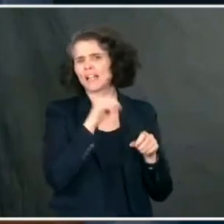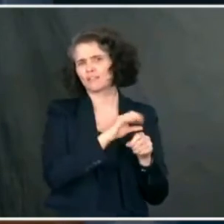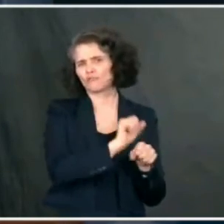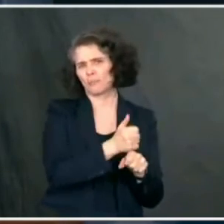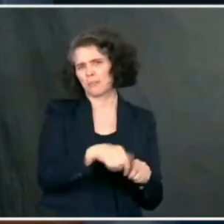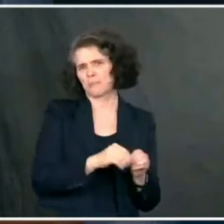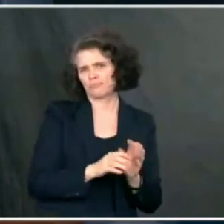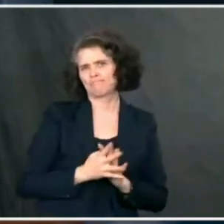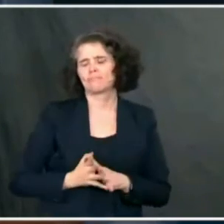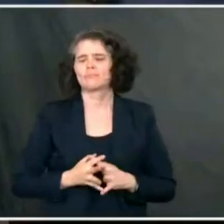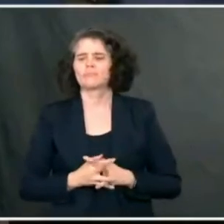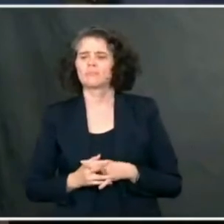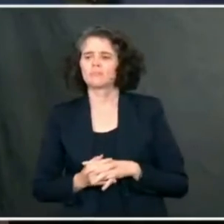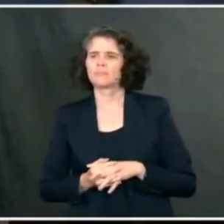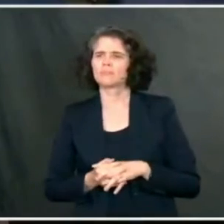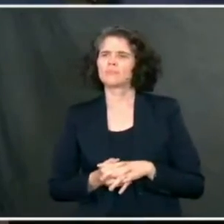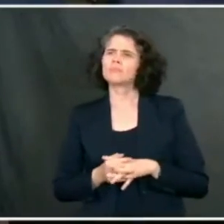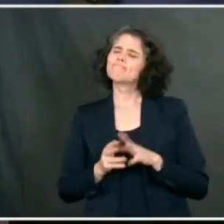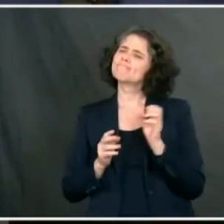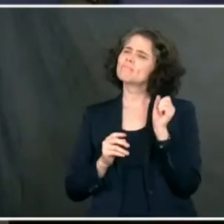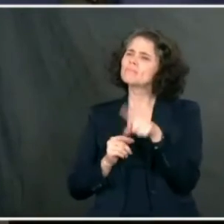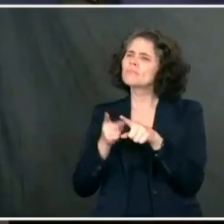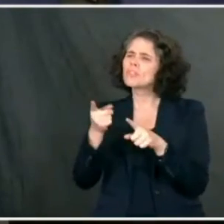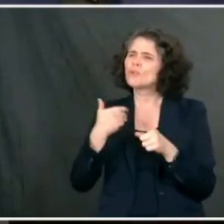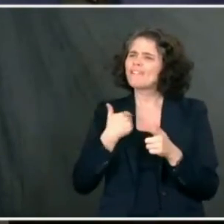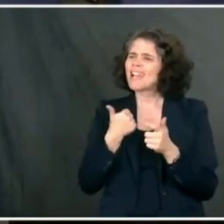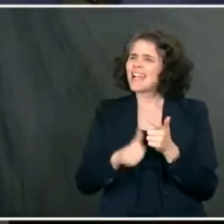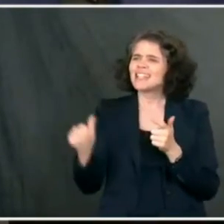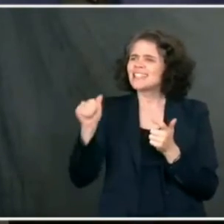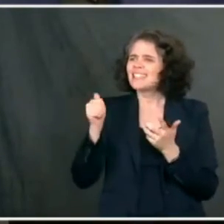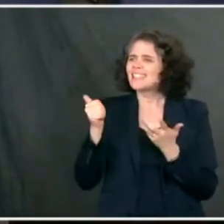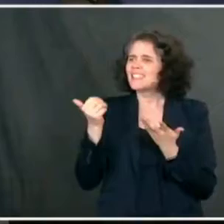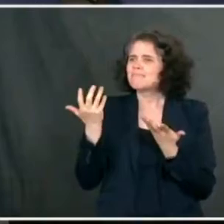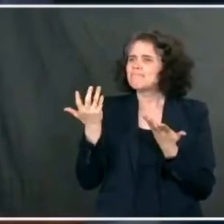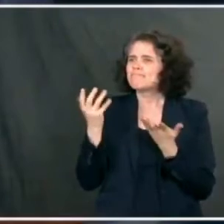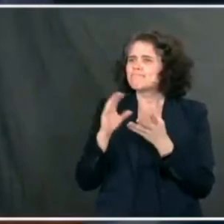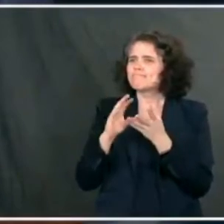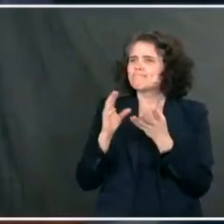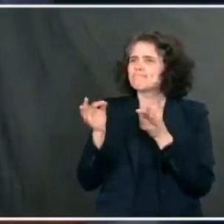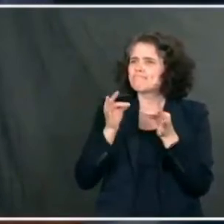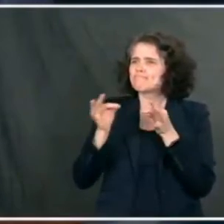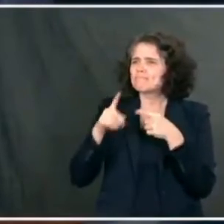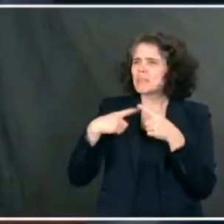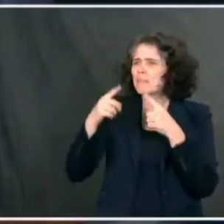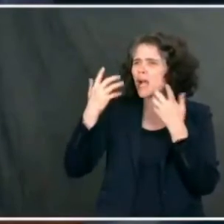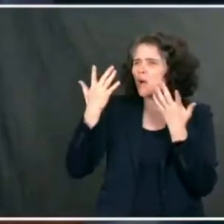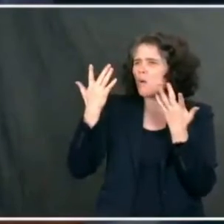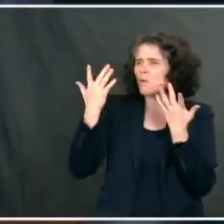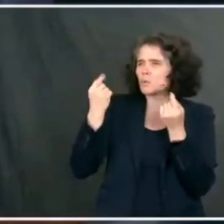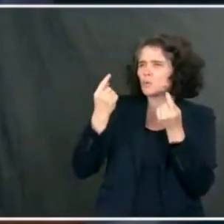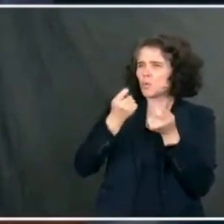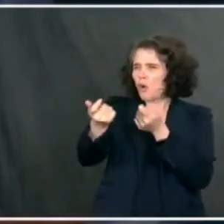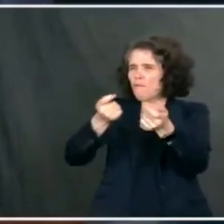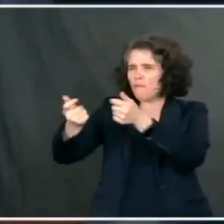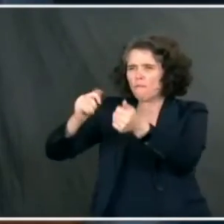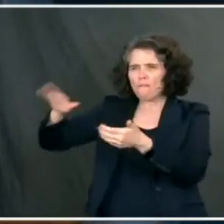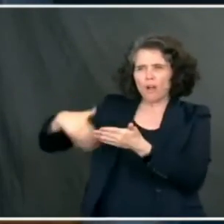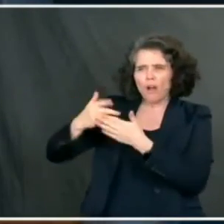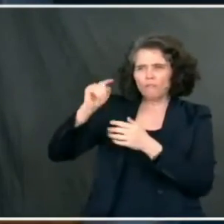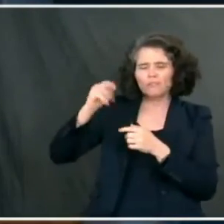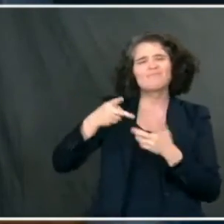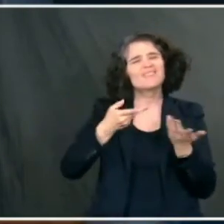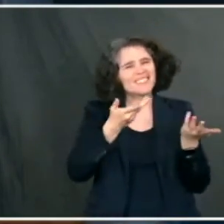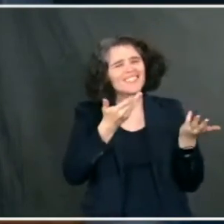large, but you're assessing, reassessing individuals. you know, when a new administration comes in, there's a massive